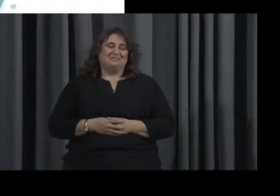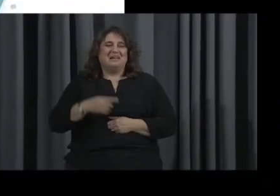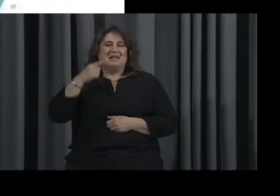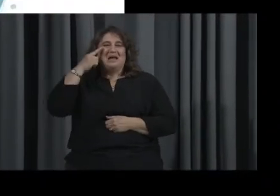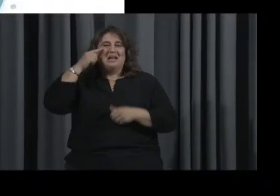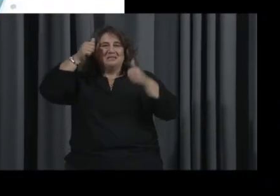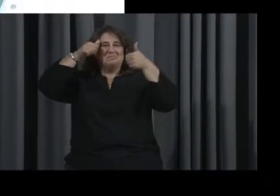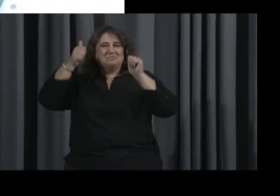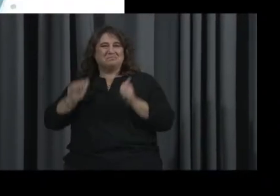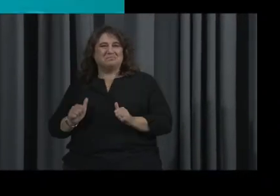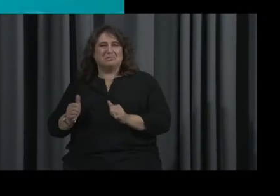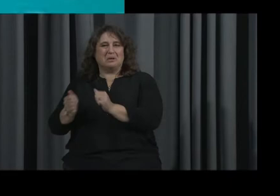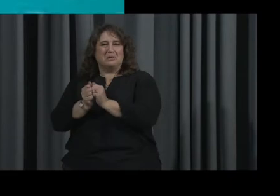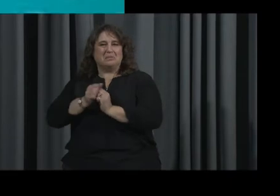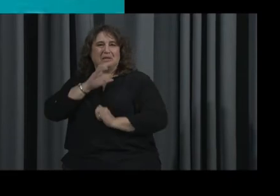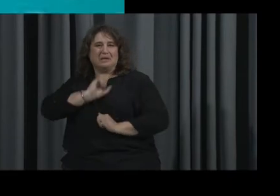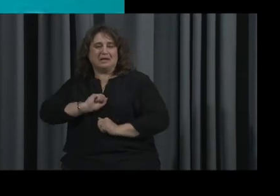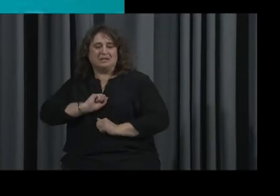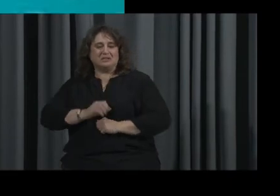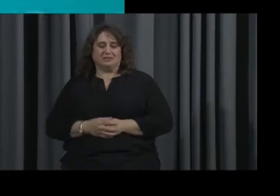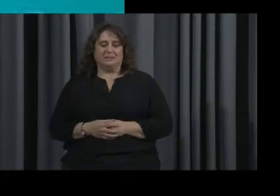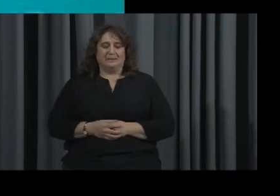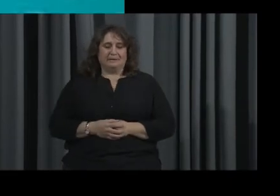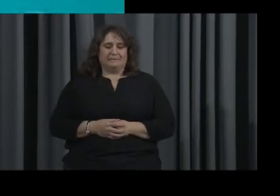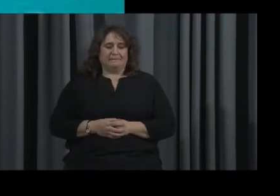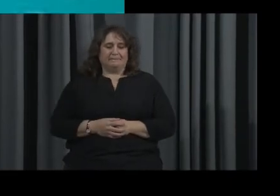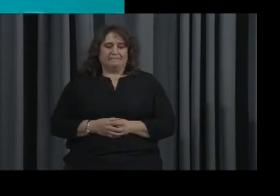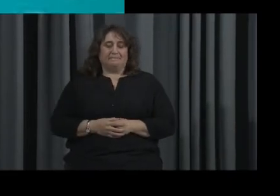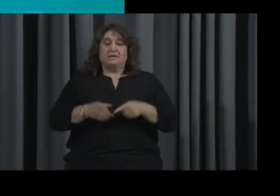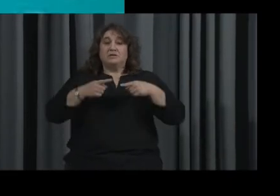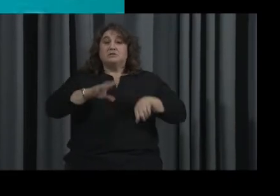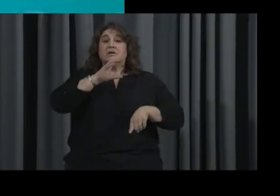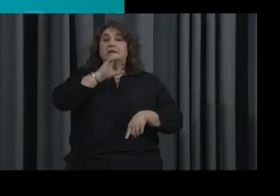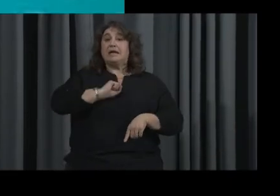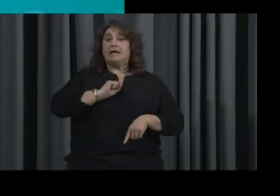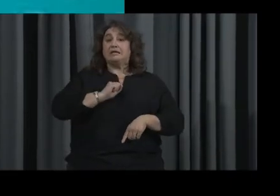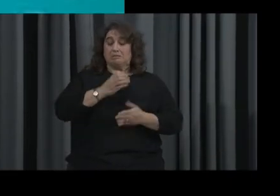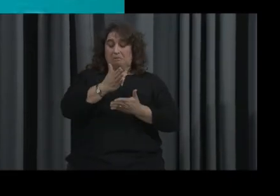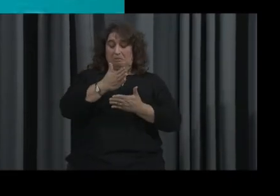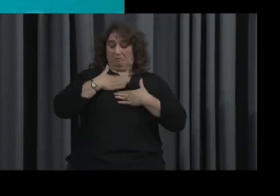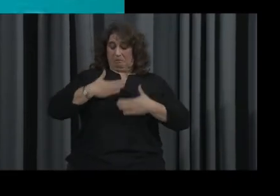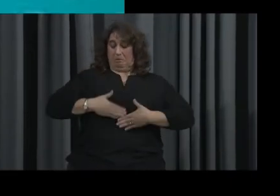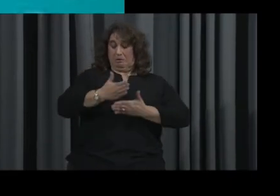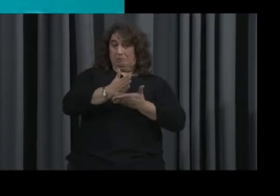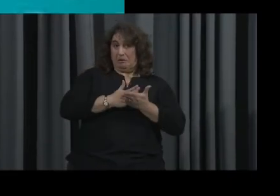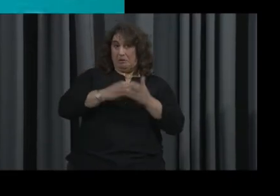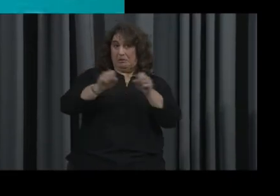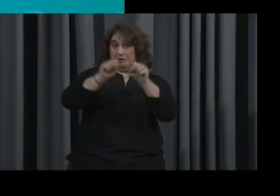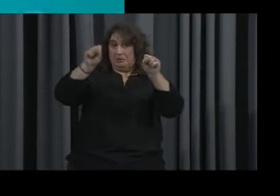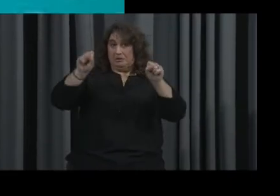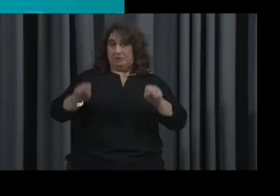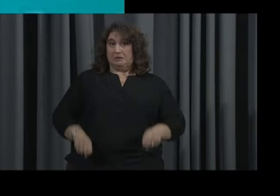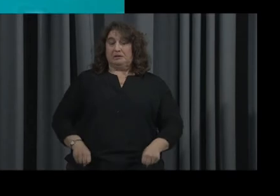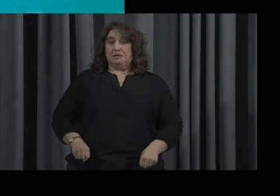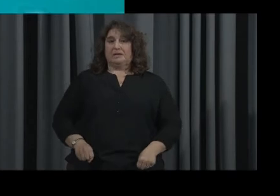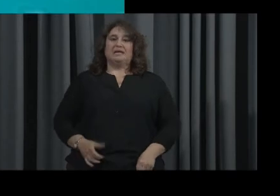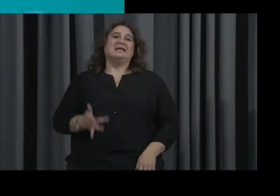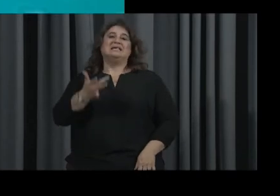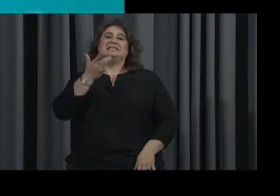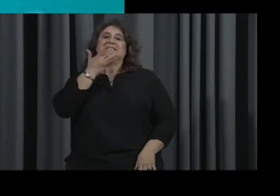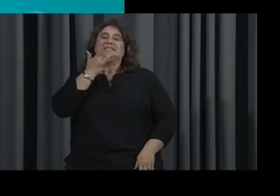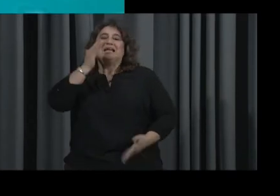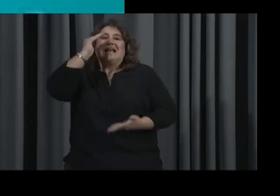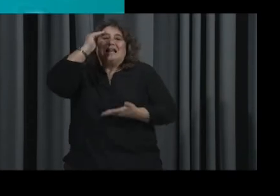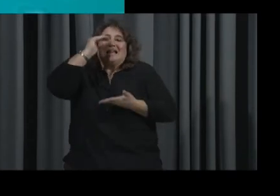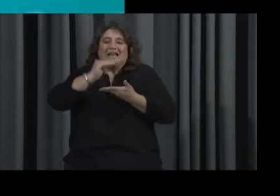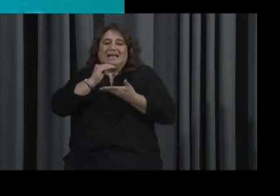All right. All right. Next question. As we age, what organ or system is affected by loss of taste, making it